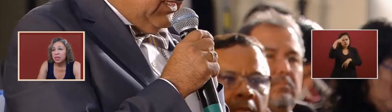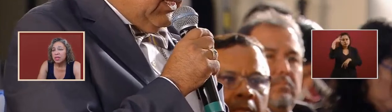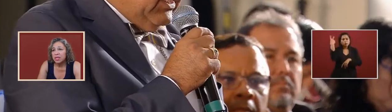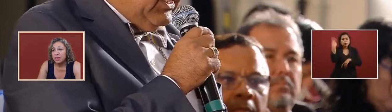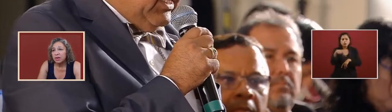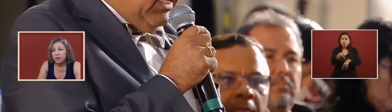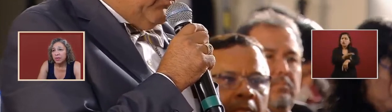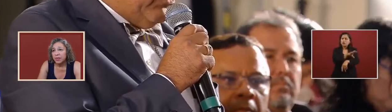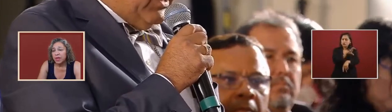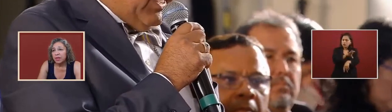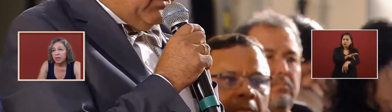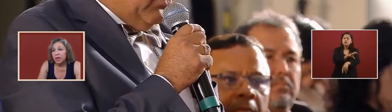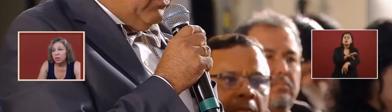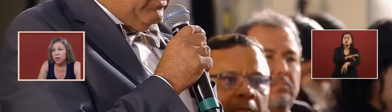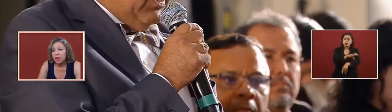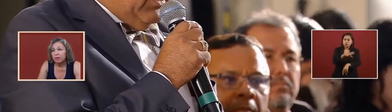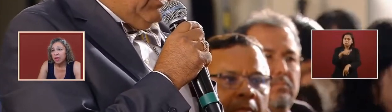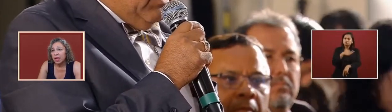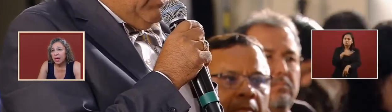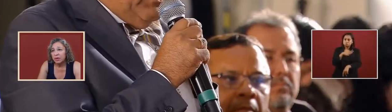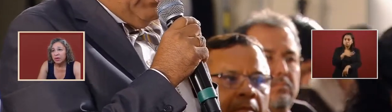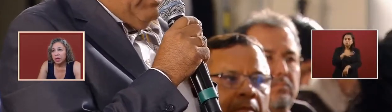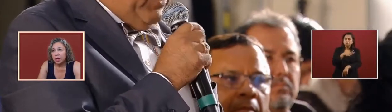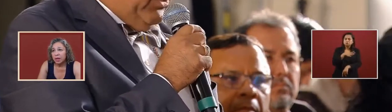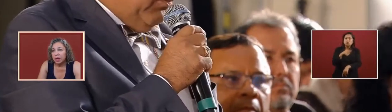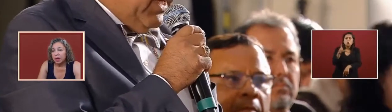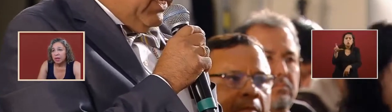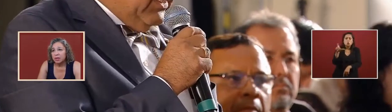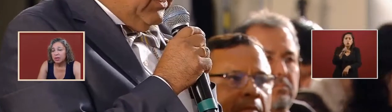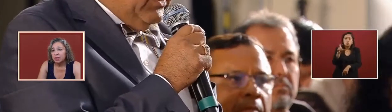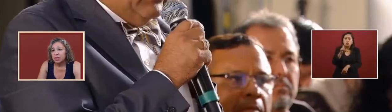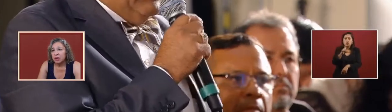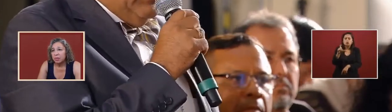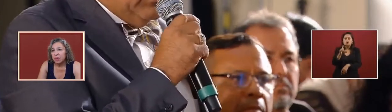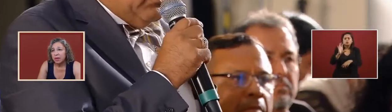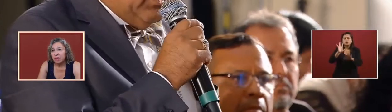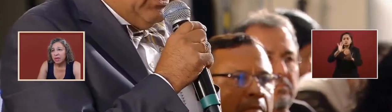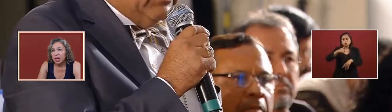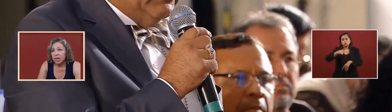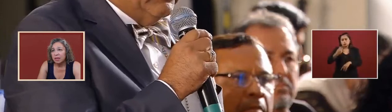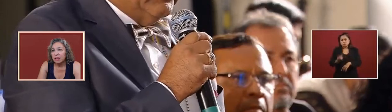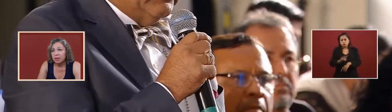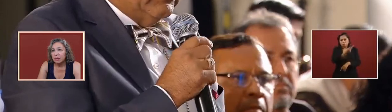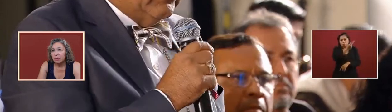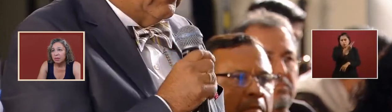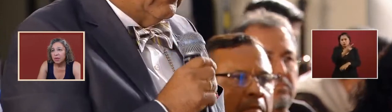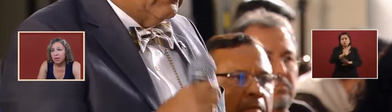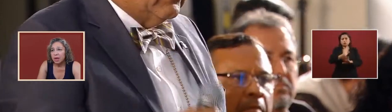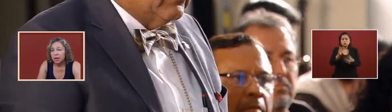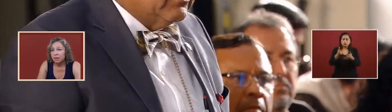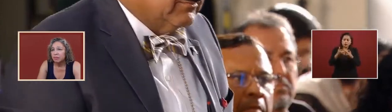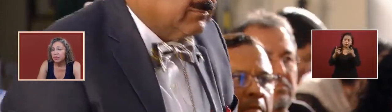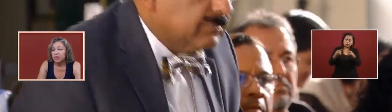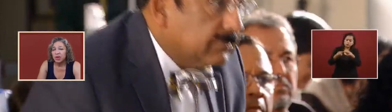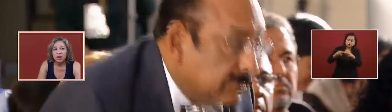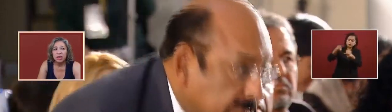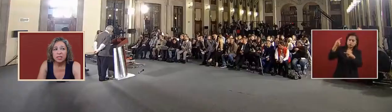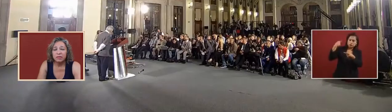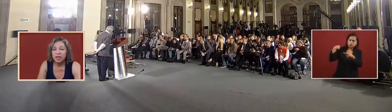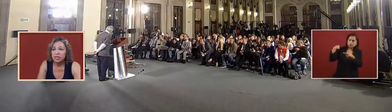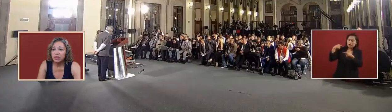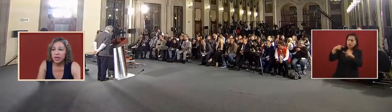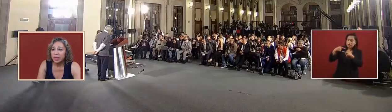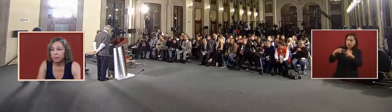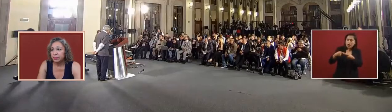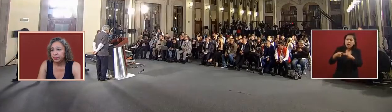do you consider that we have that allowed to stop living in the darkness